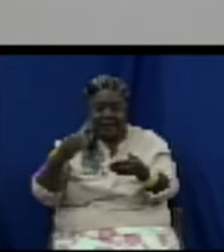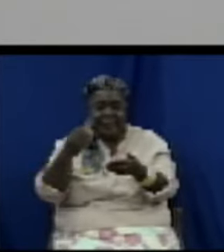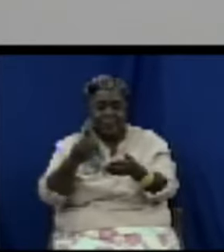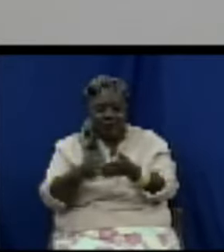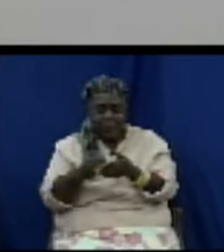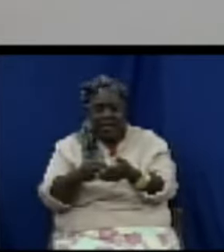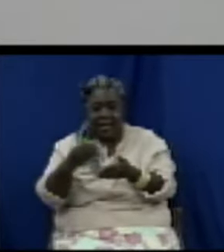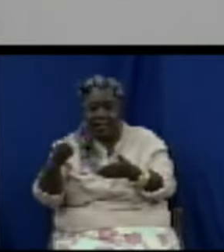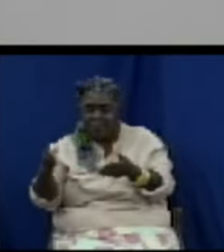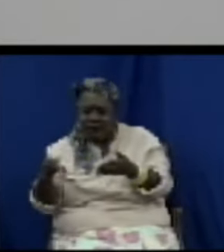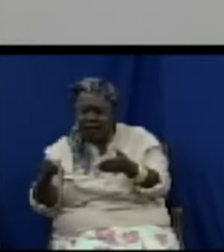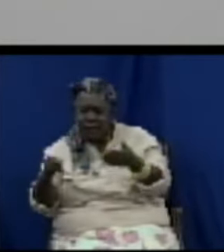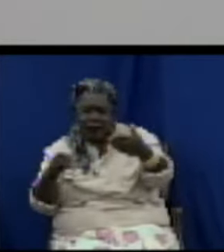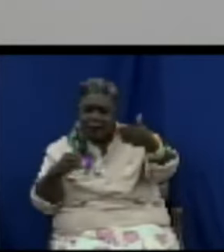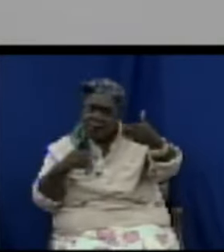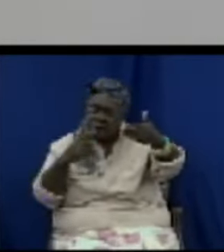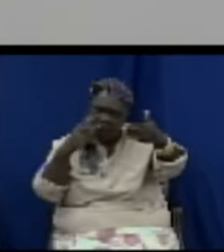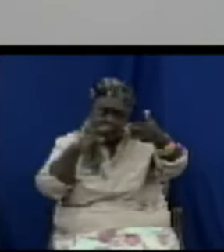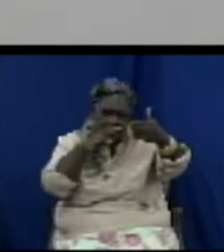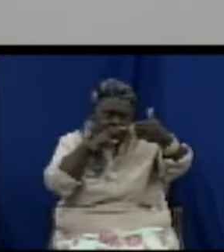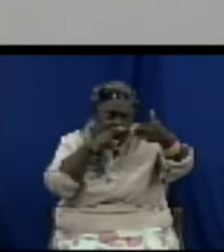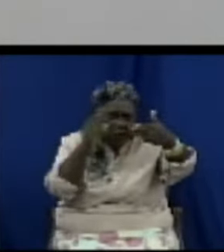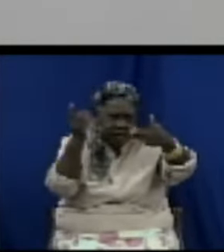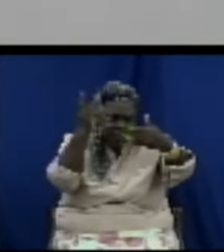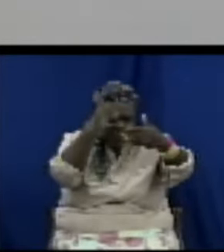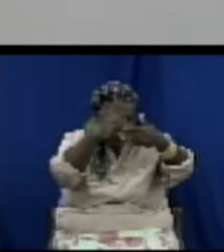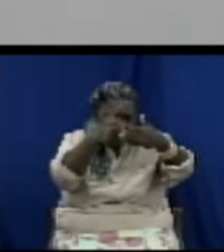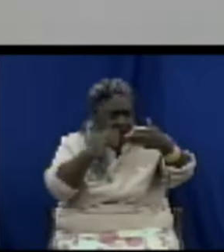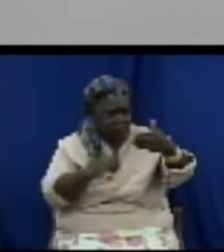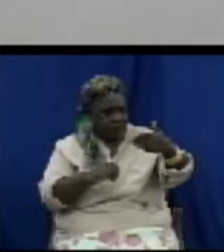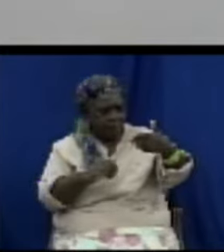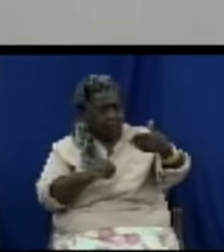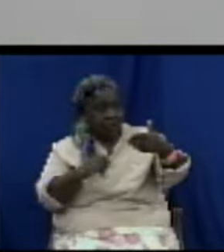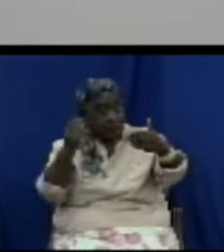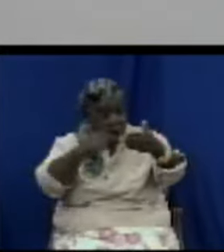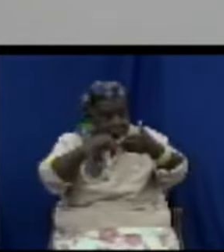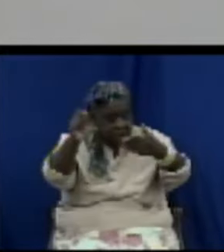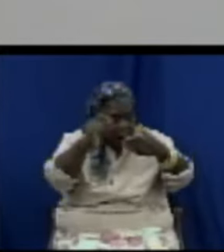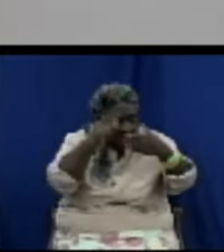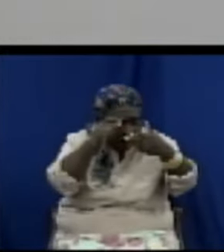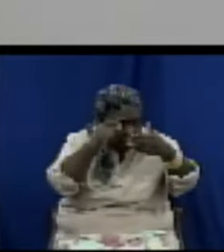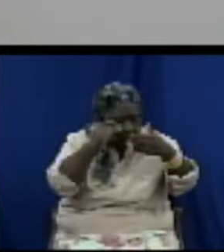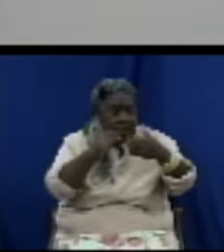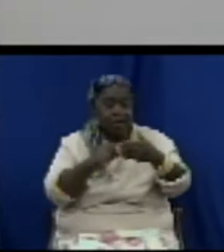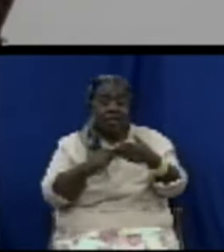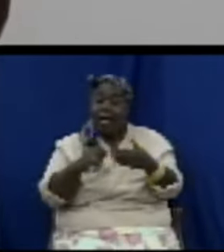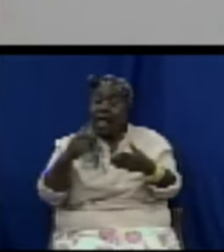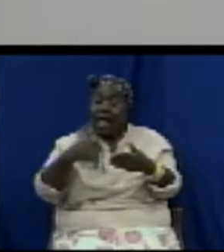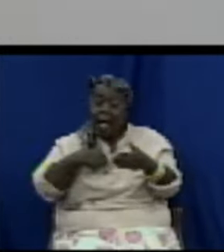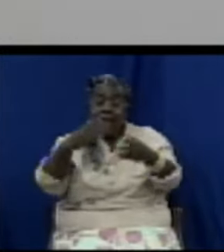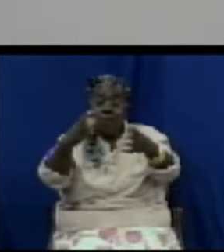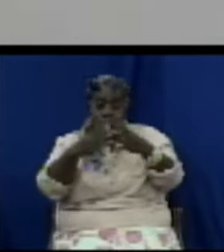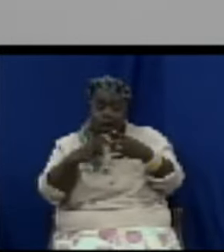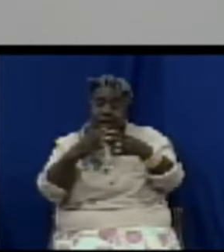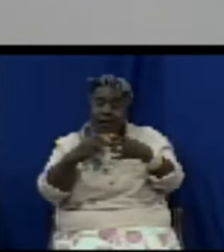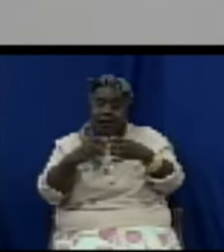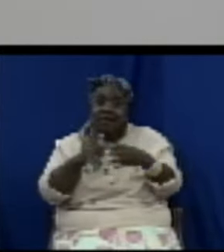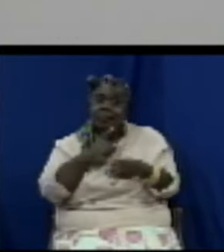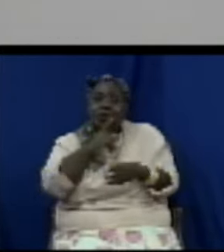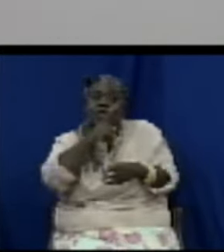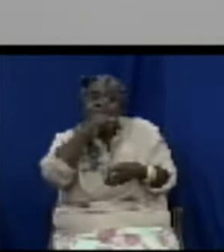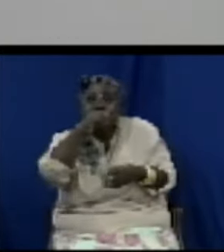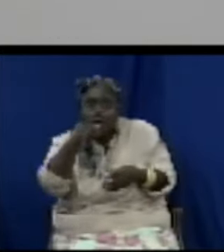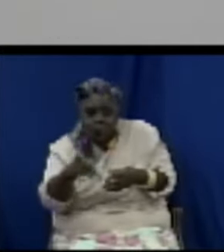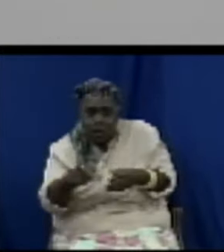checking the expiration date a hundred times I don't know why I do it and I refer to one of my